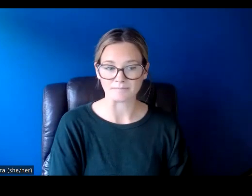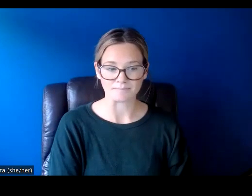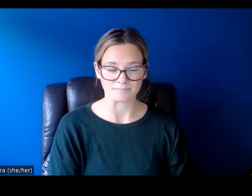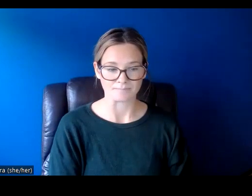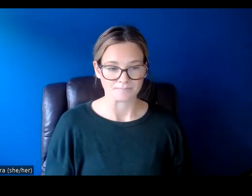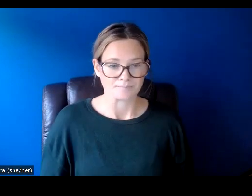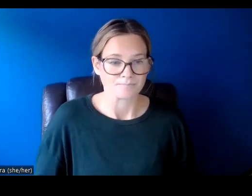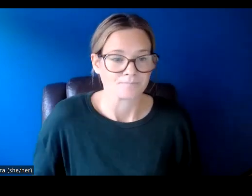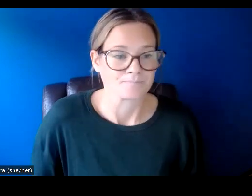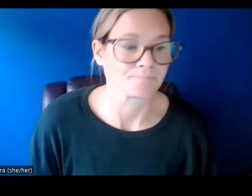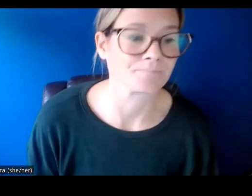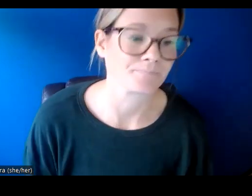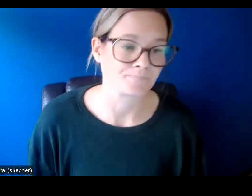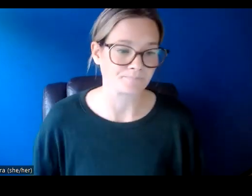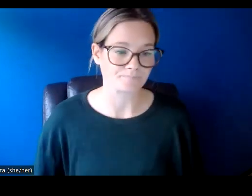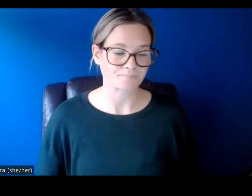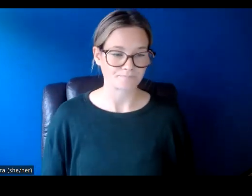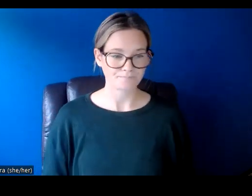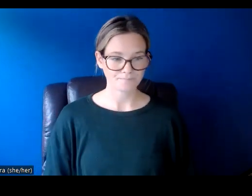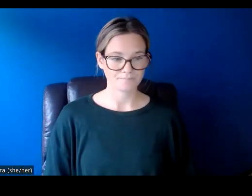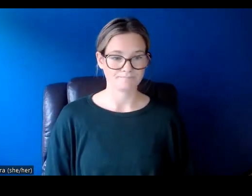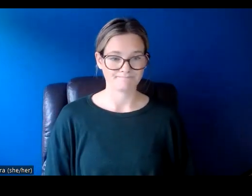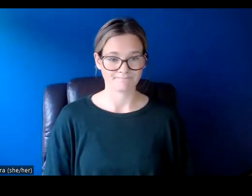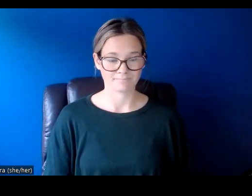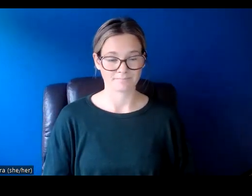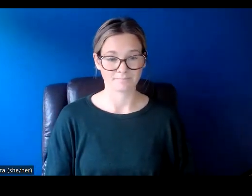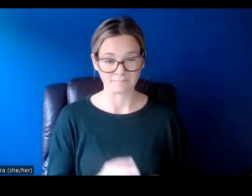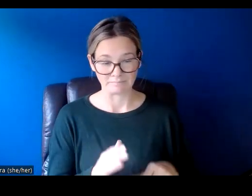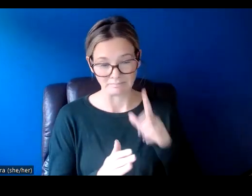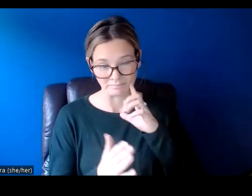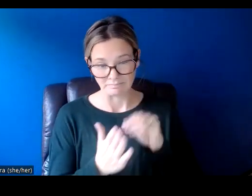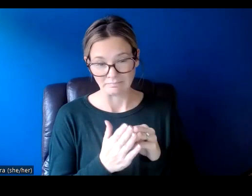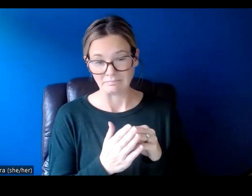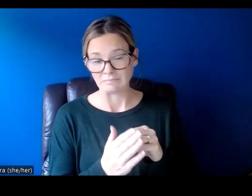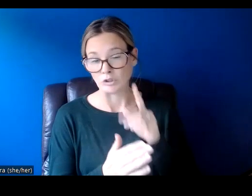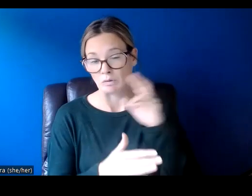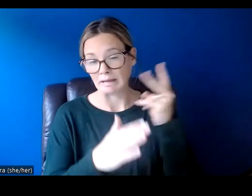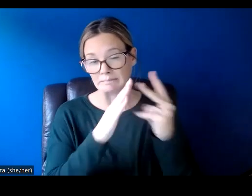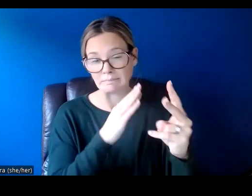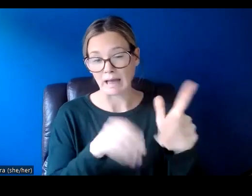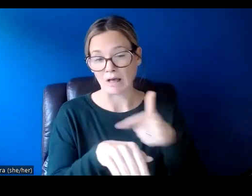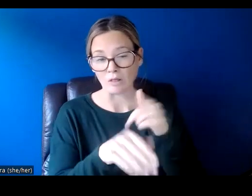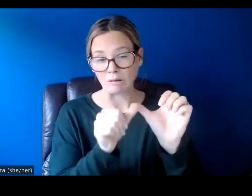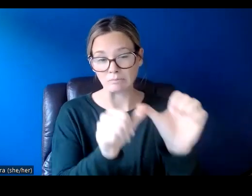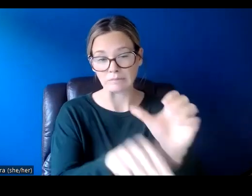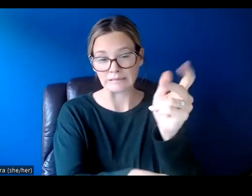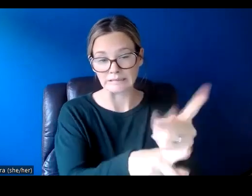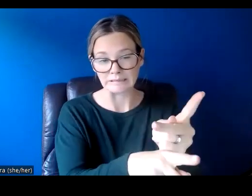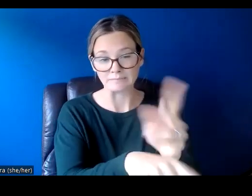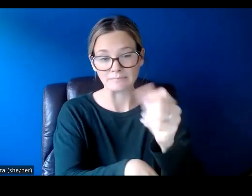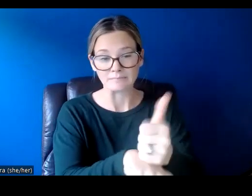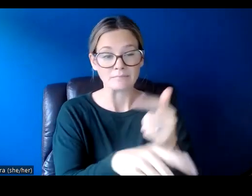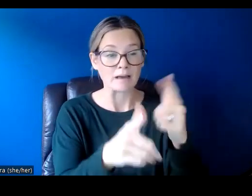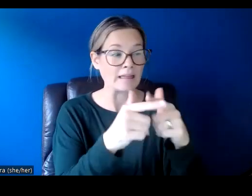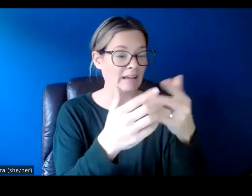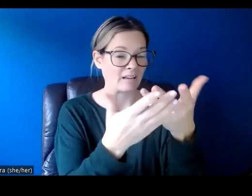If you can provide the anticipated lifespan and what you think will happen to the artwork once